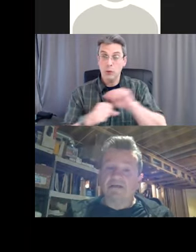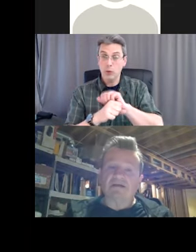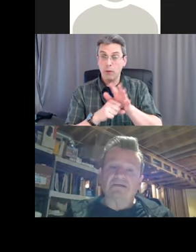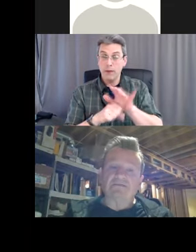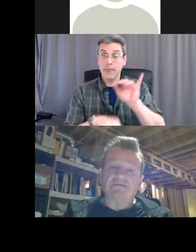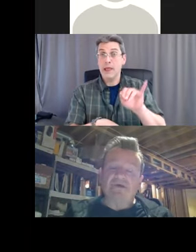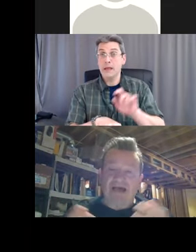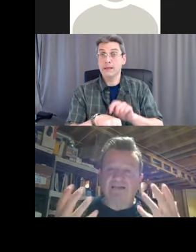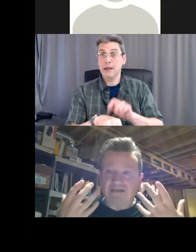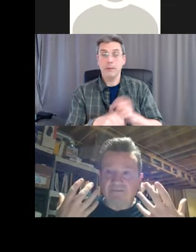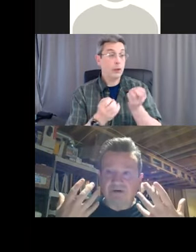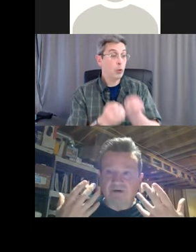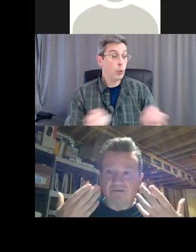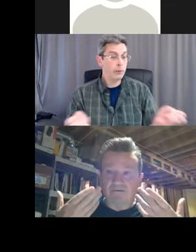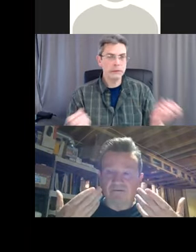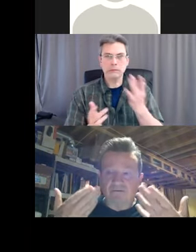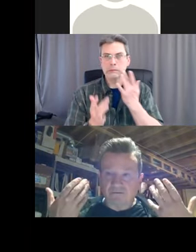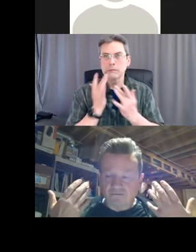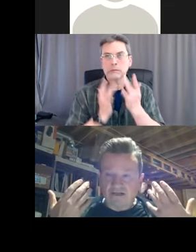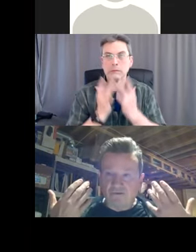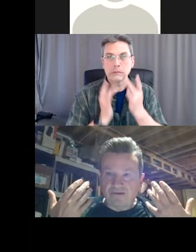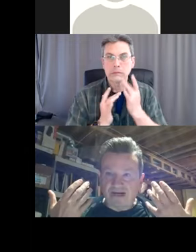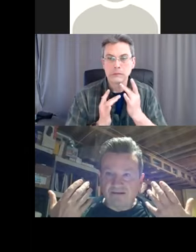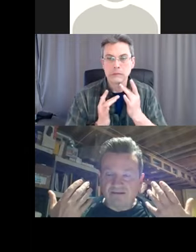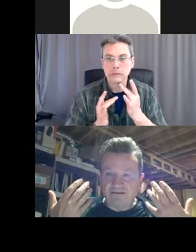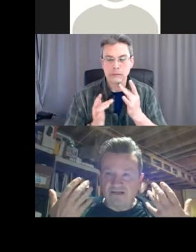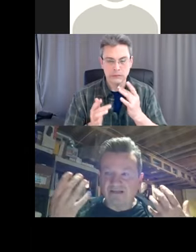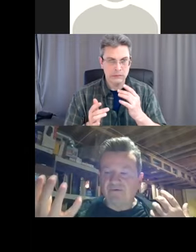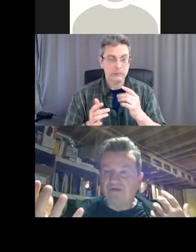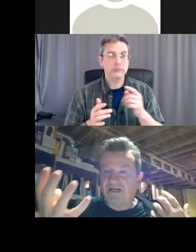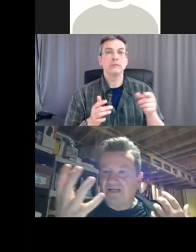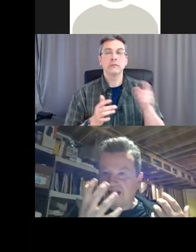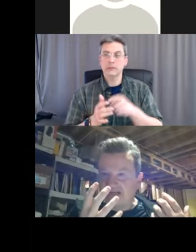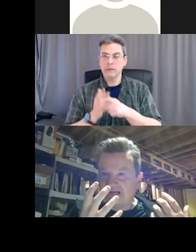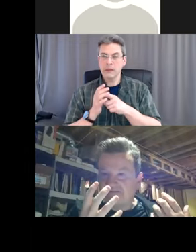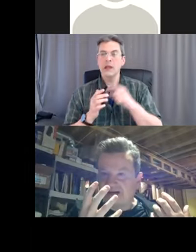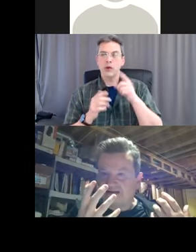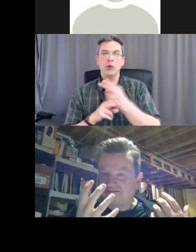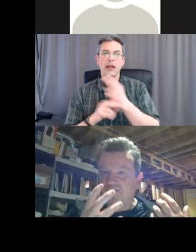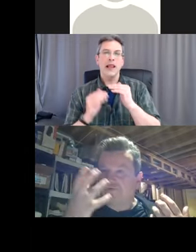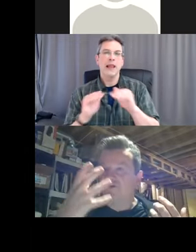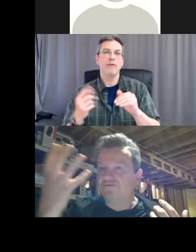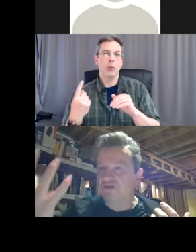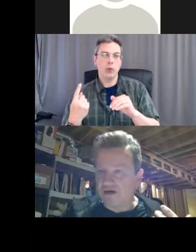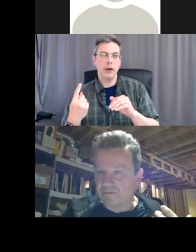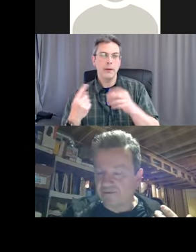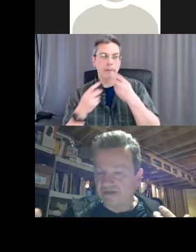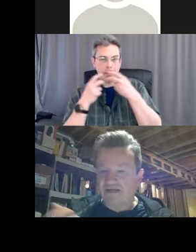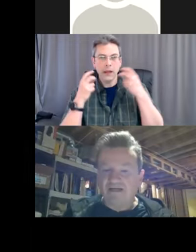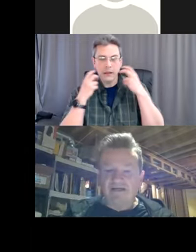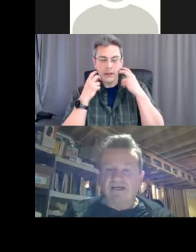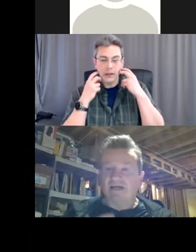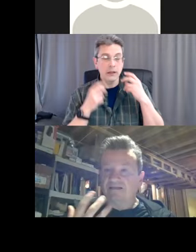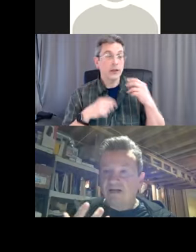we had to keep our level one mask. And then when we needed an N95, we put it over top.